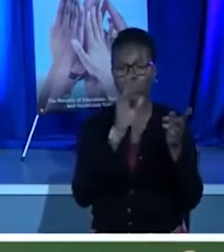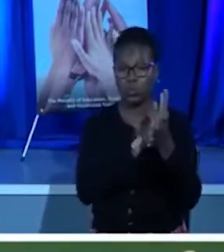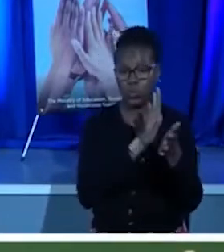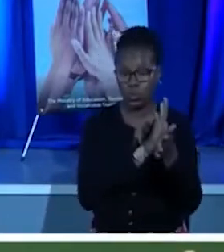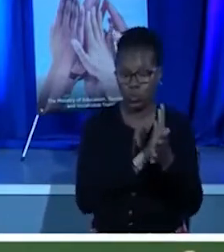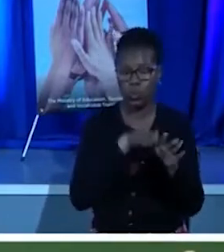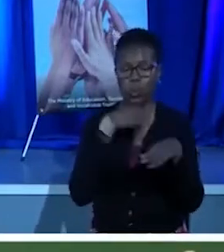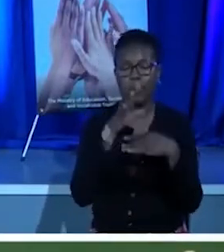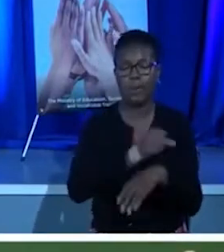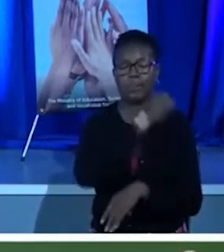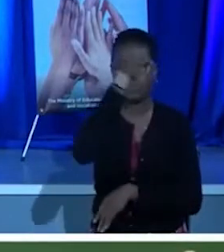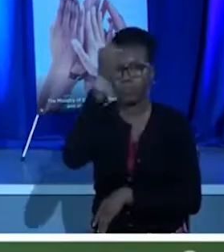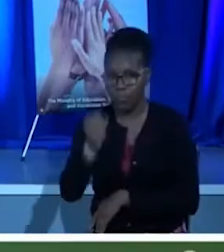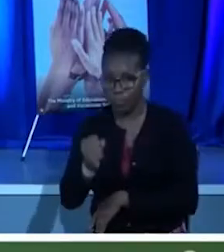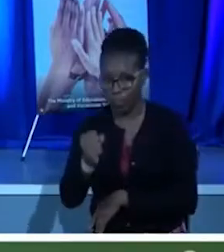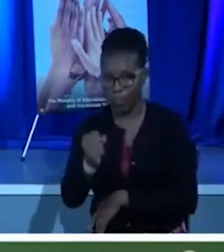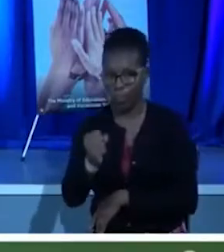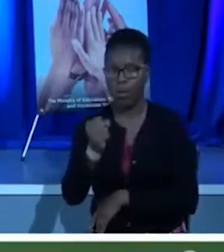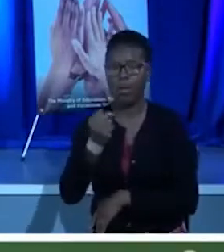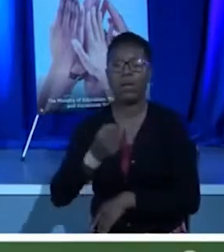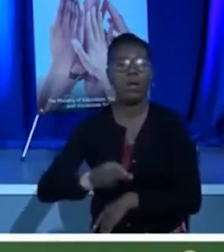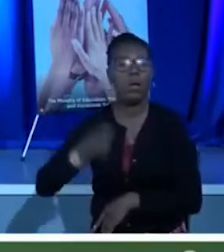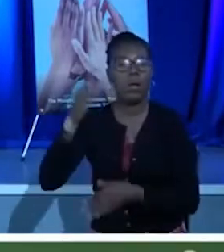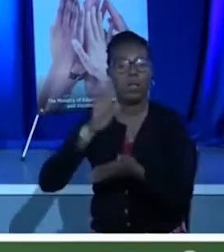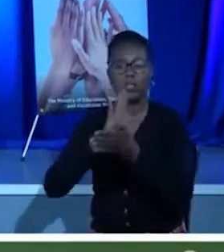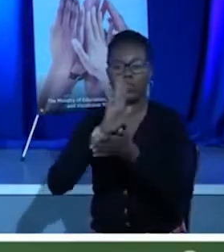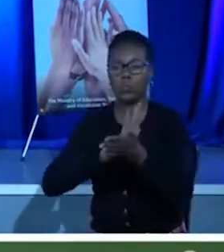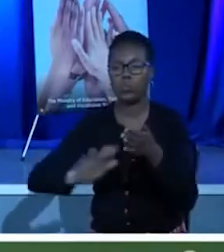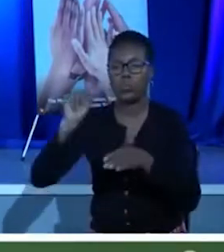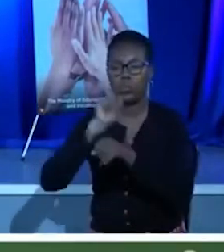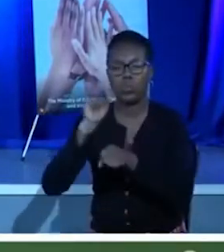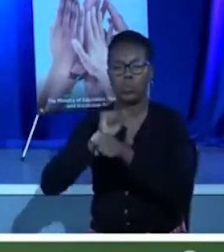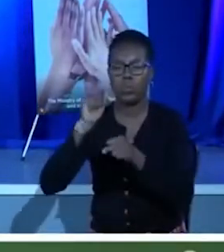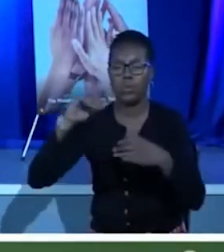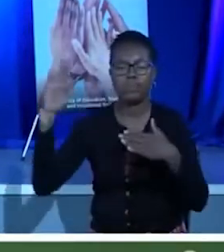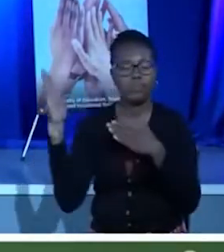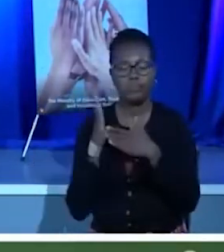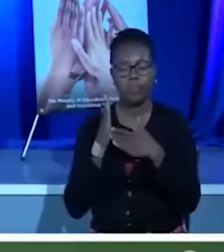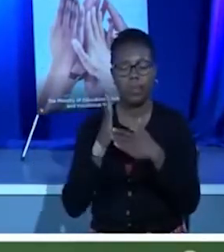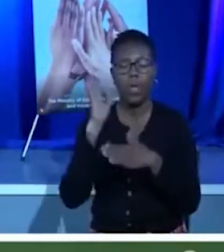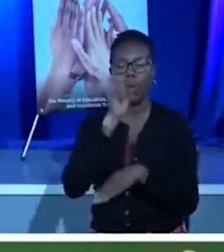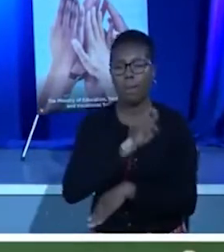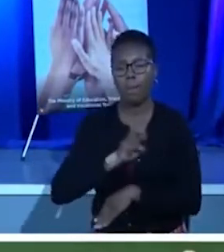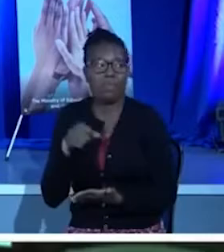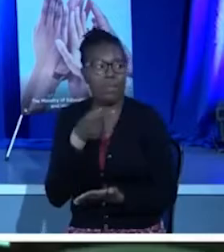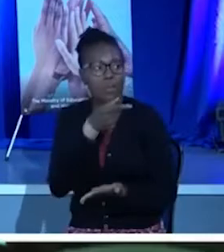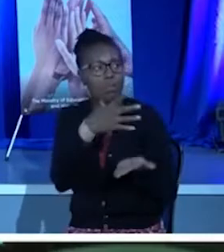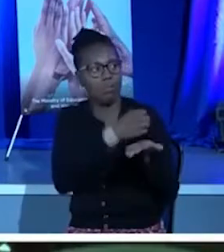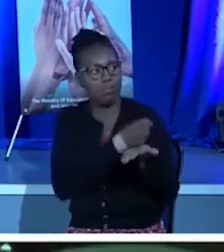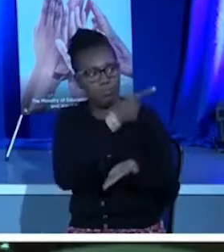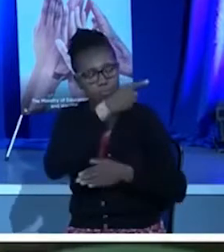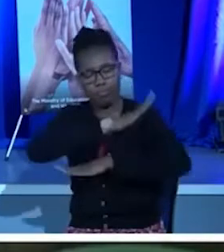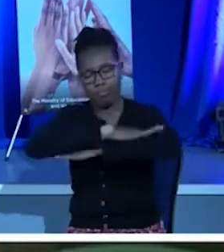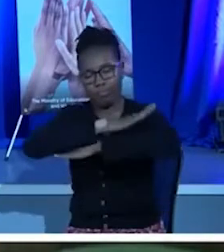they will transfer over to a school that will be a Junior College of Excellence. There's no getting around that.